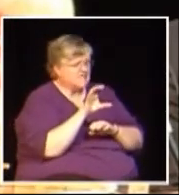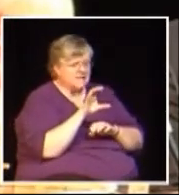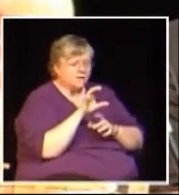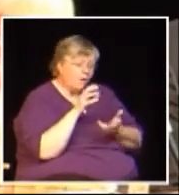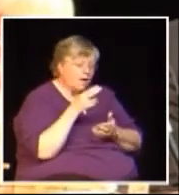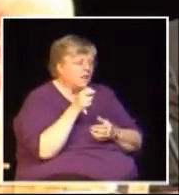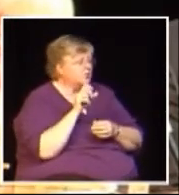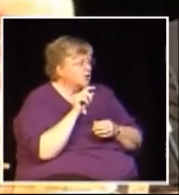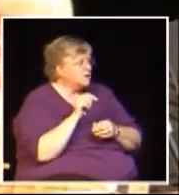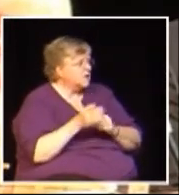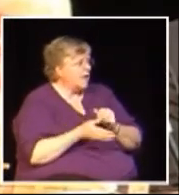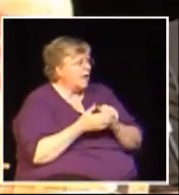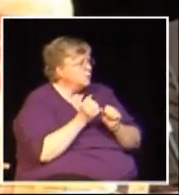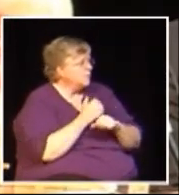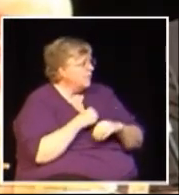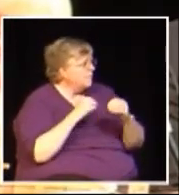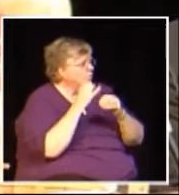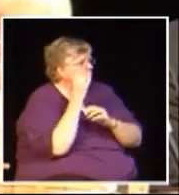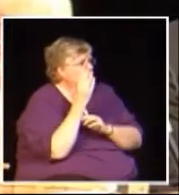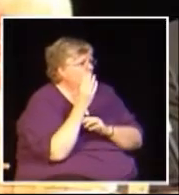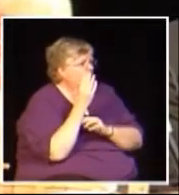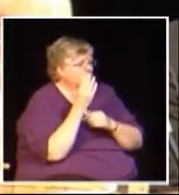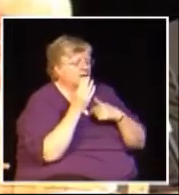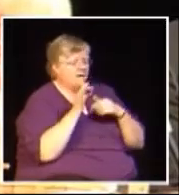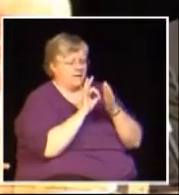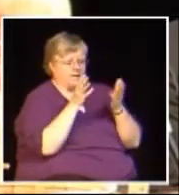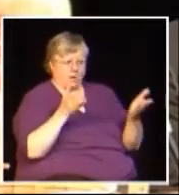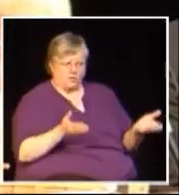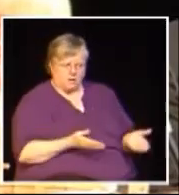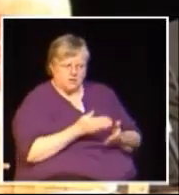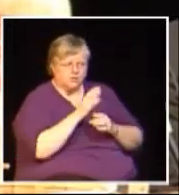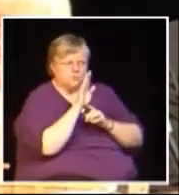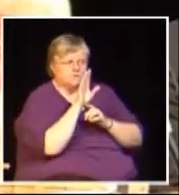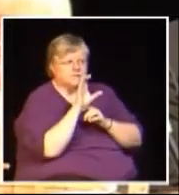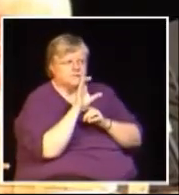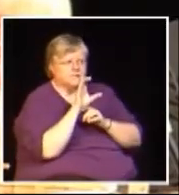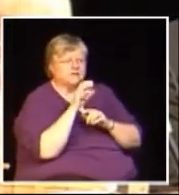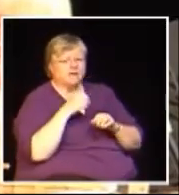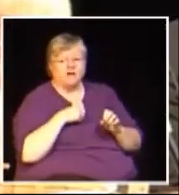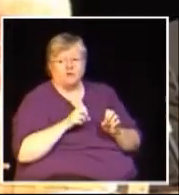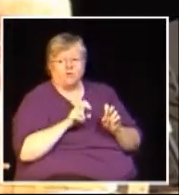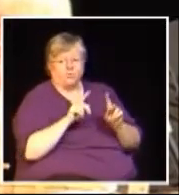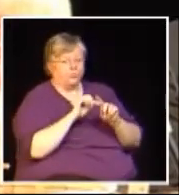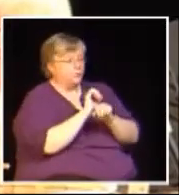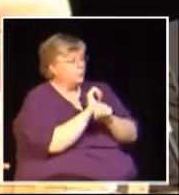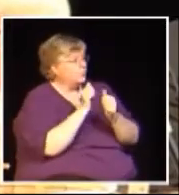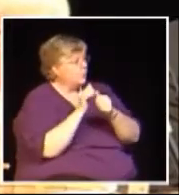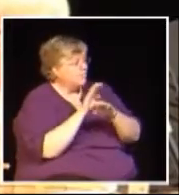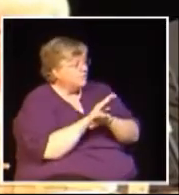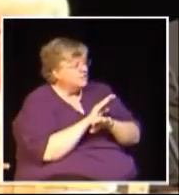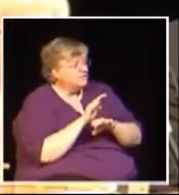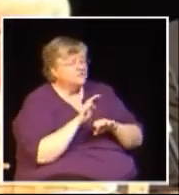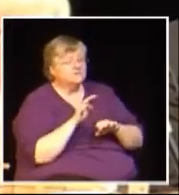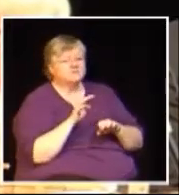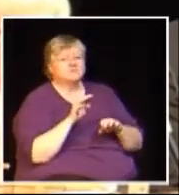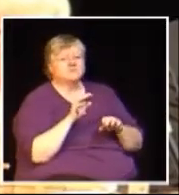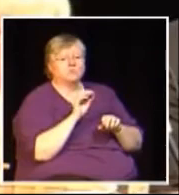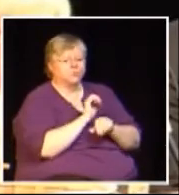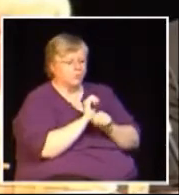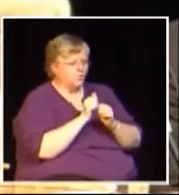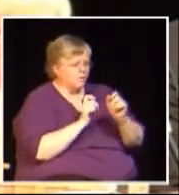The HST helps to create jobs and as an accountant here in the Okanagan I have the opportunity to work with